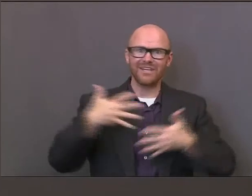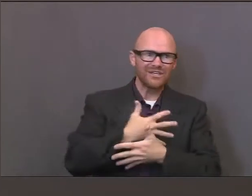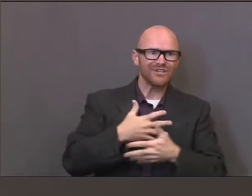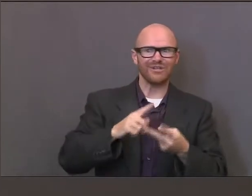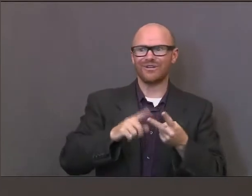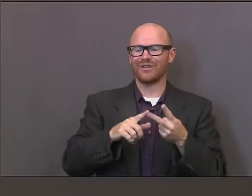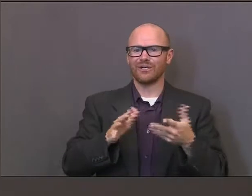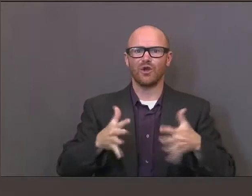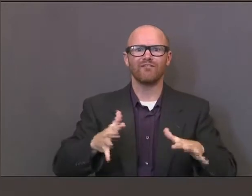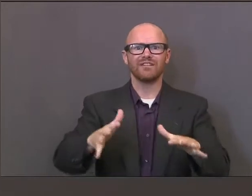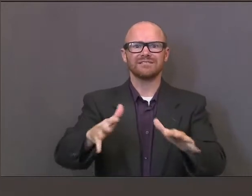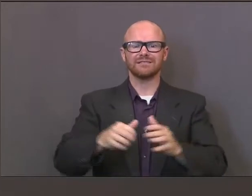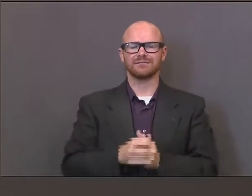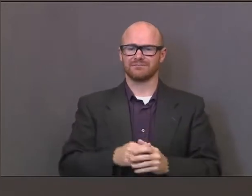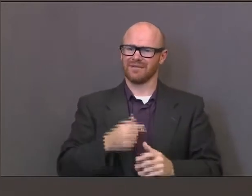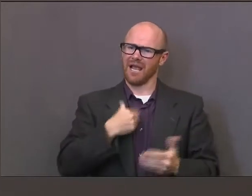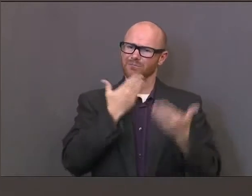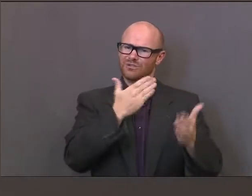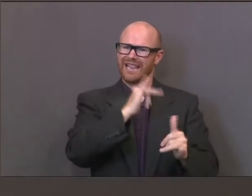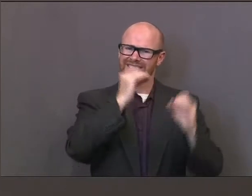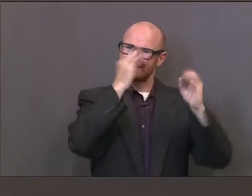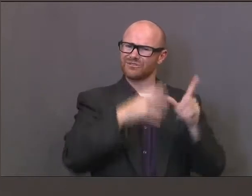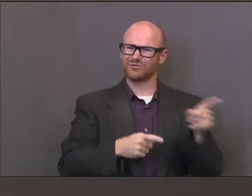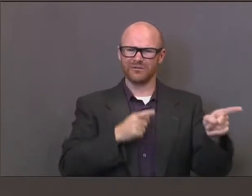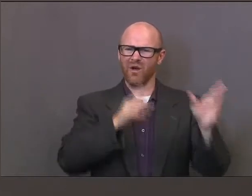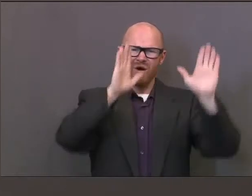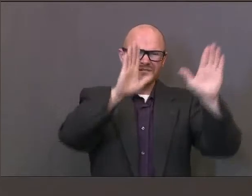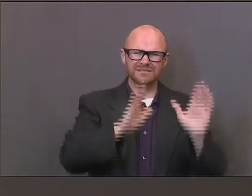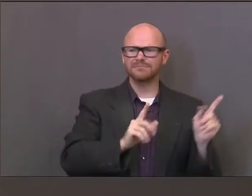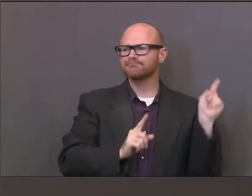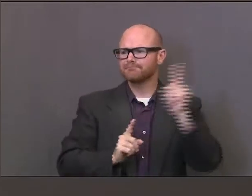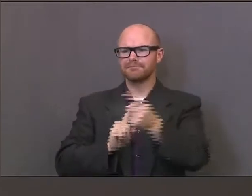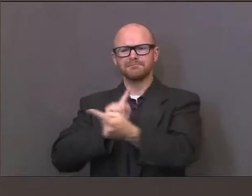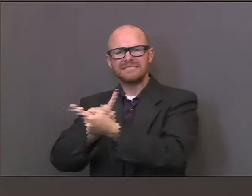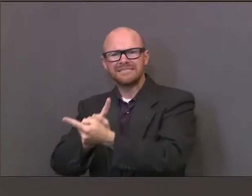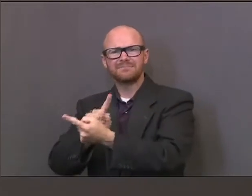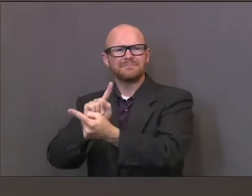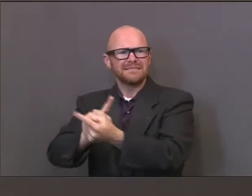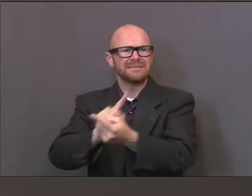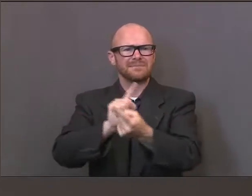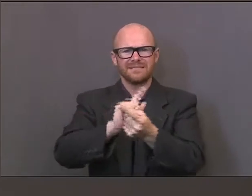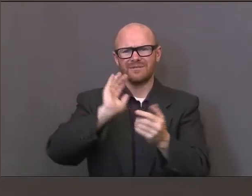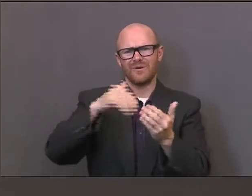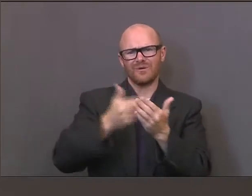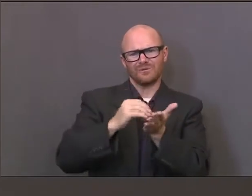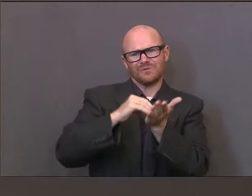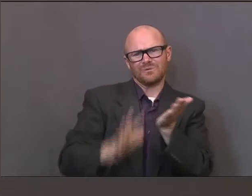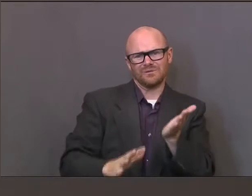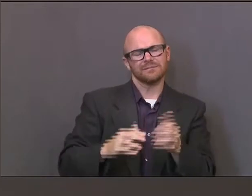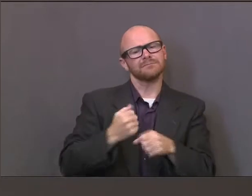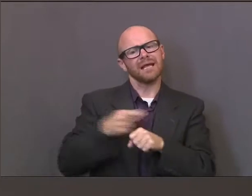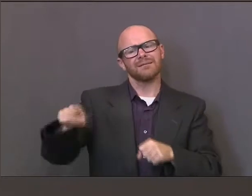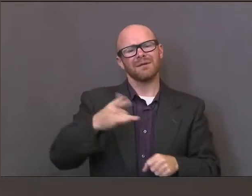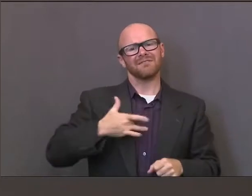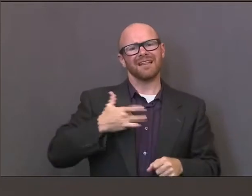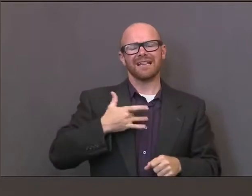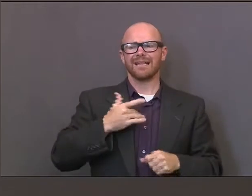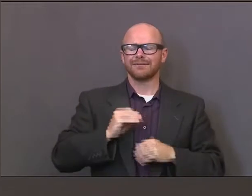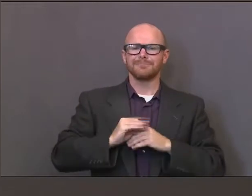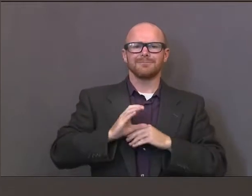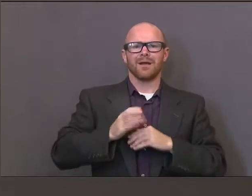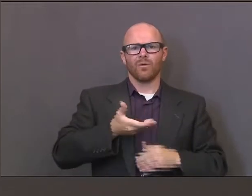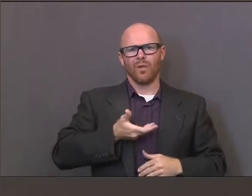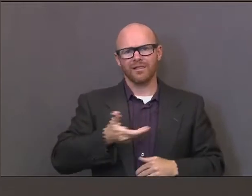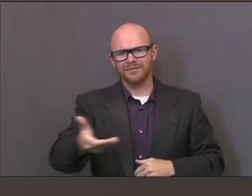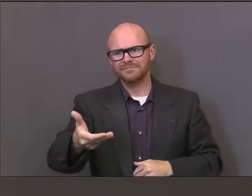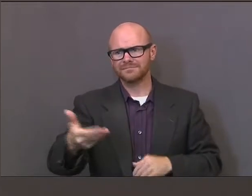like this teacher and other teachers that we're hearing about from all over the state doing what they can to make students feel welcome and connected